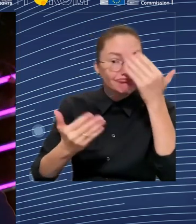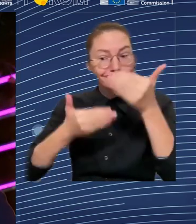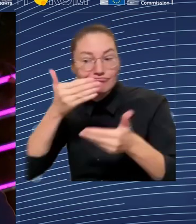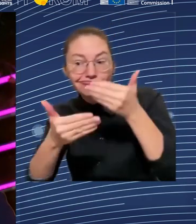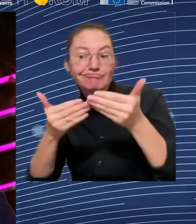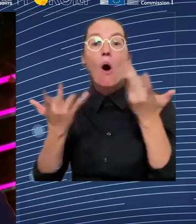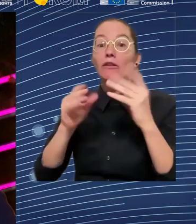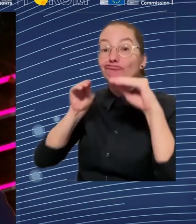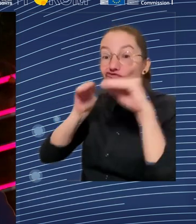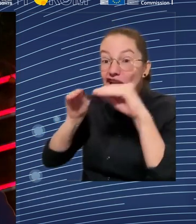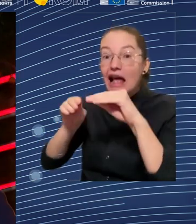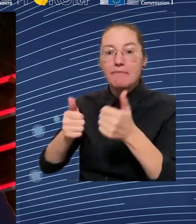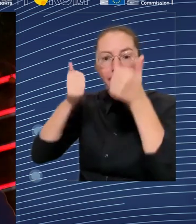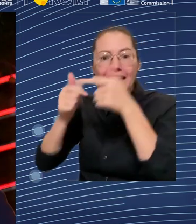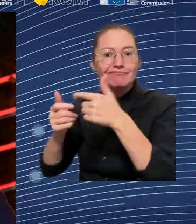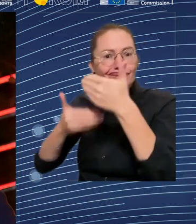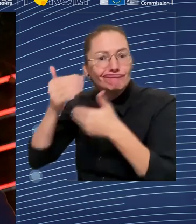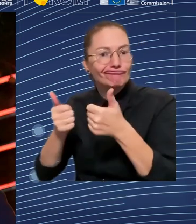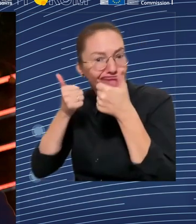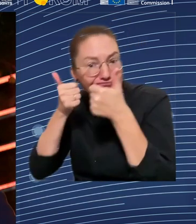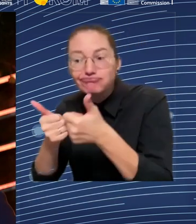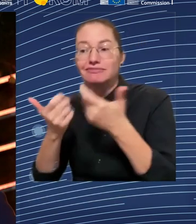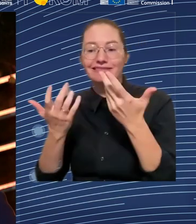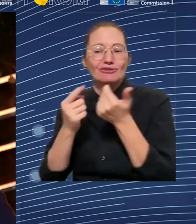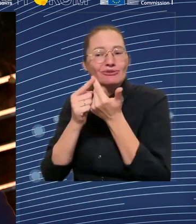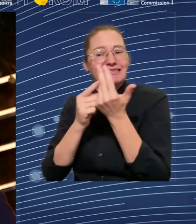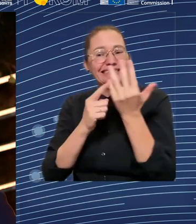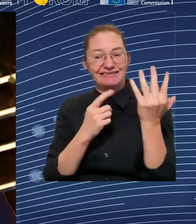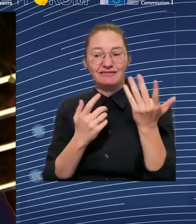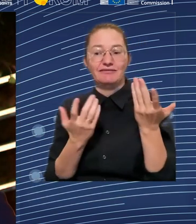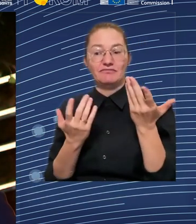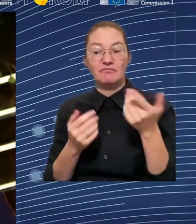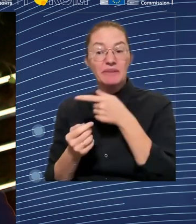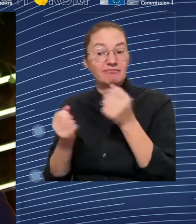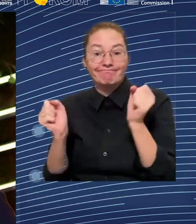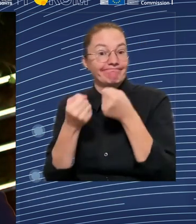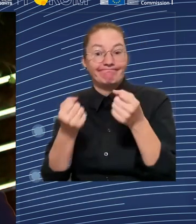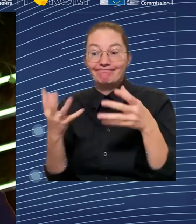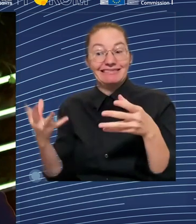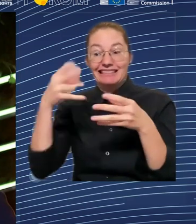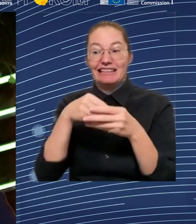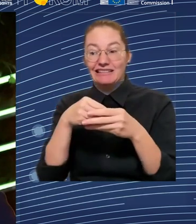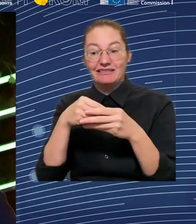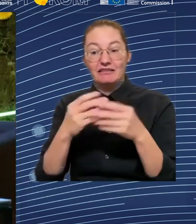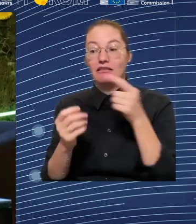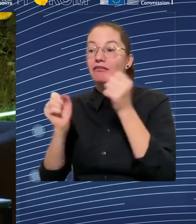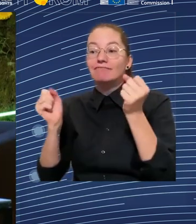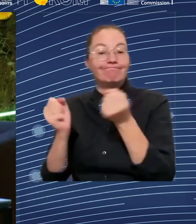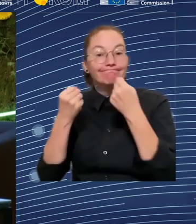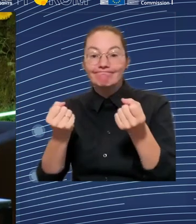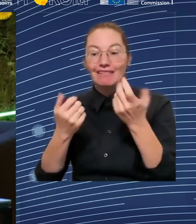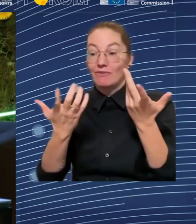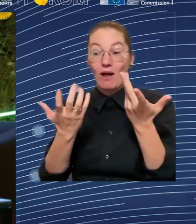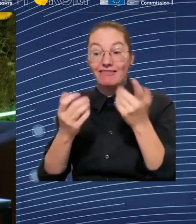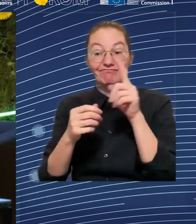Such as a right to information consultation participation. Such as a right to training. That also